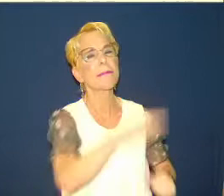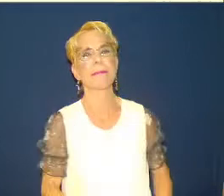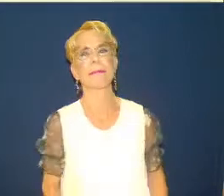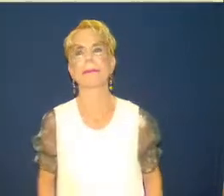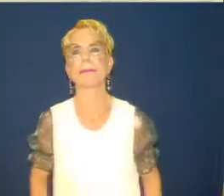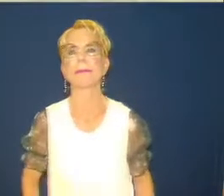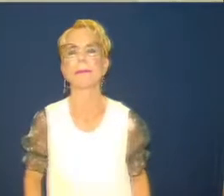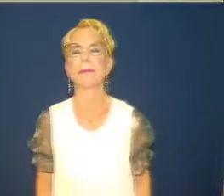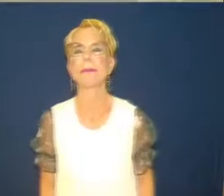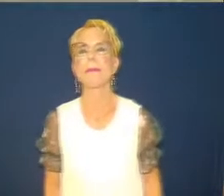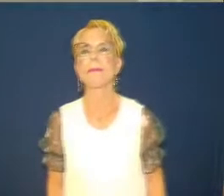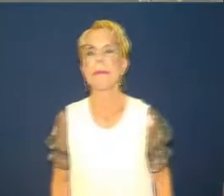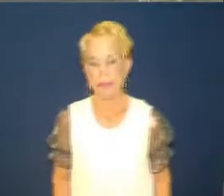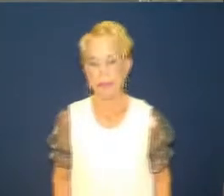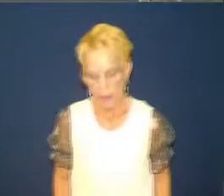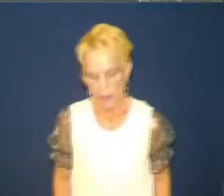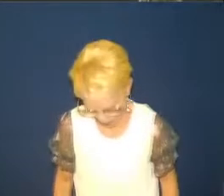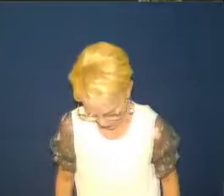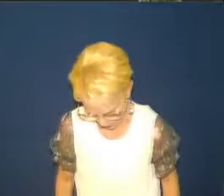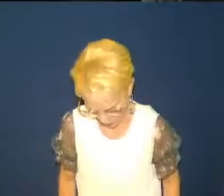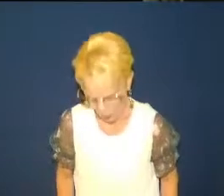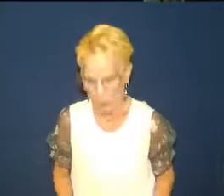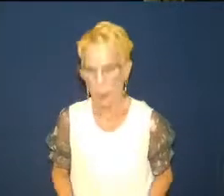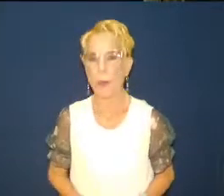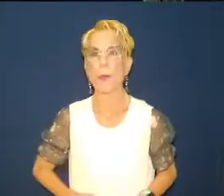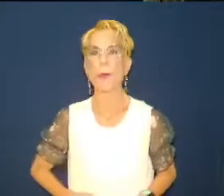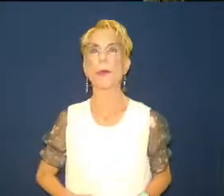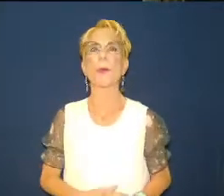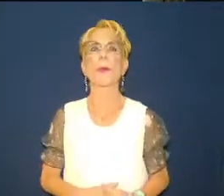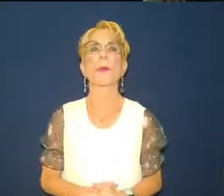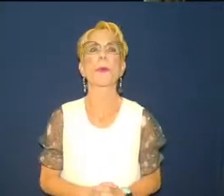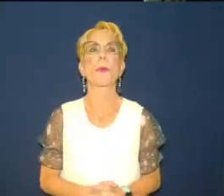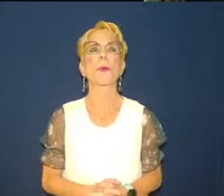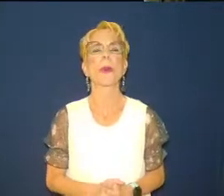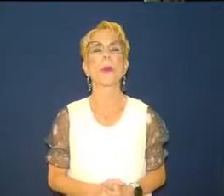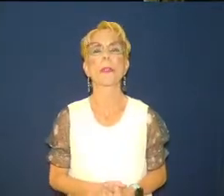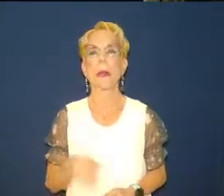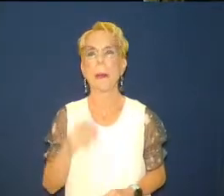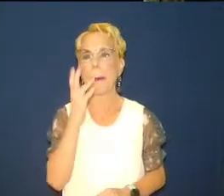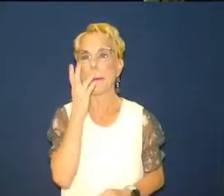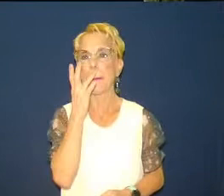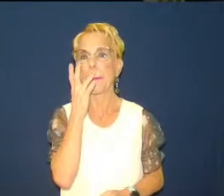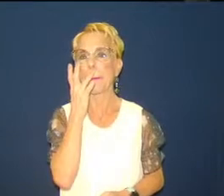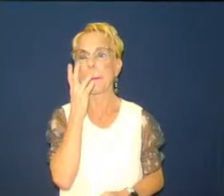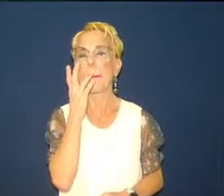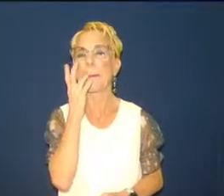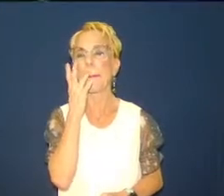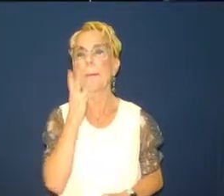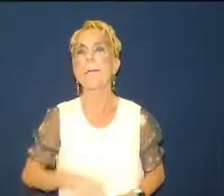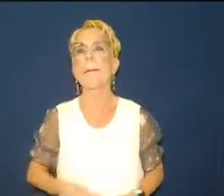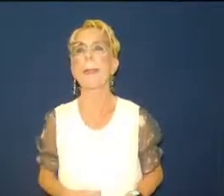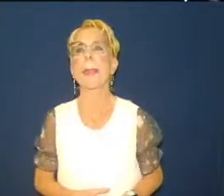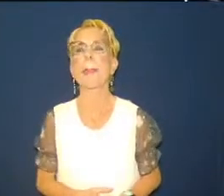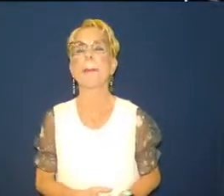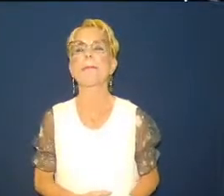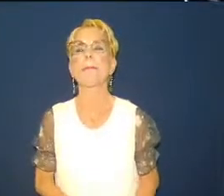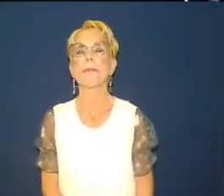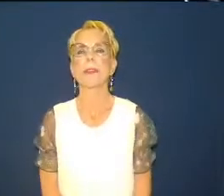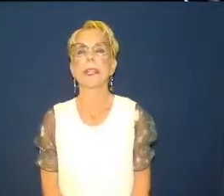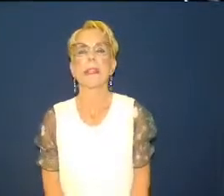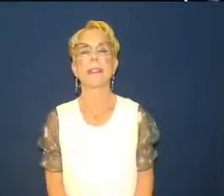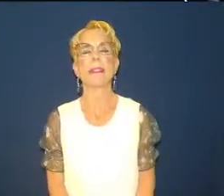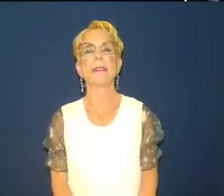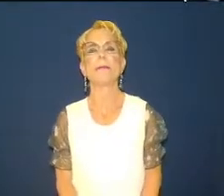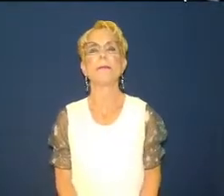Thank you everybody and happy Father's Day to all of you dads out there. You know maybe we ought to give a dad a clap